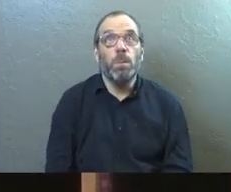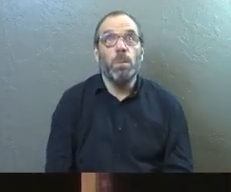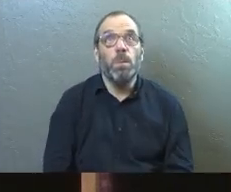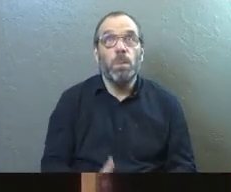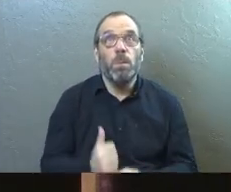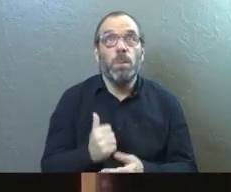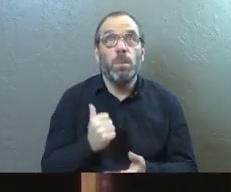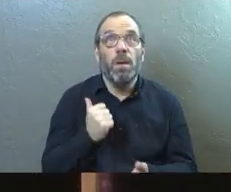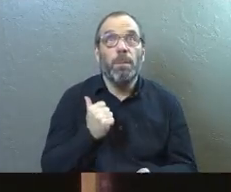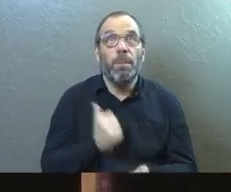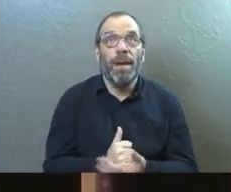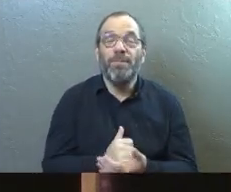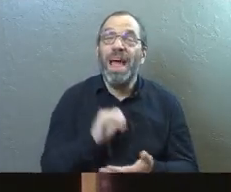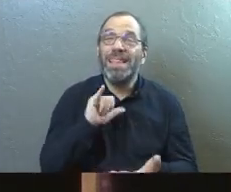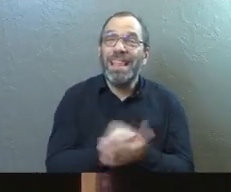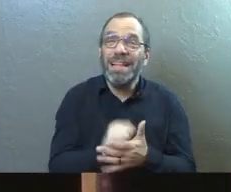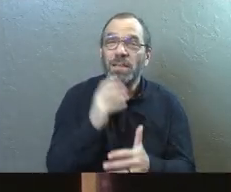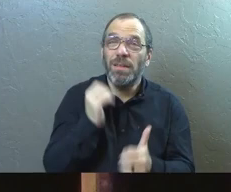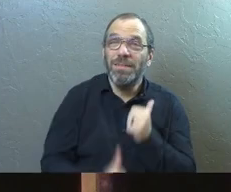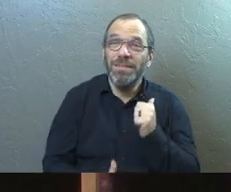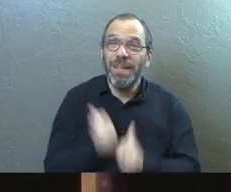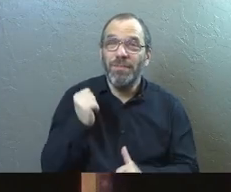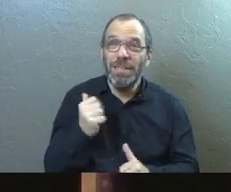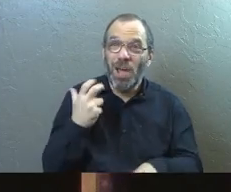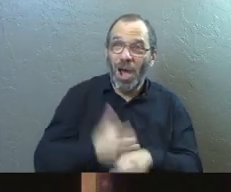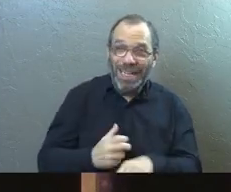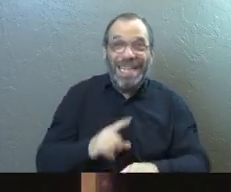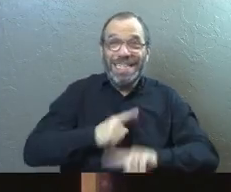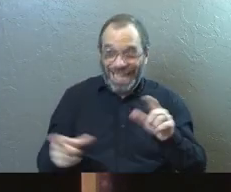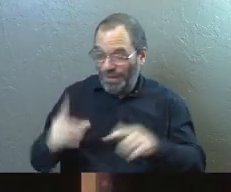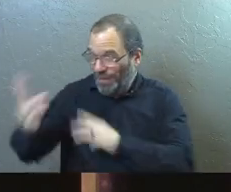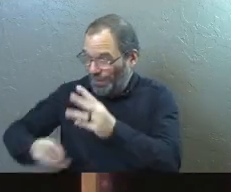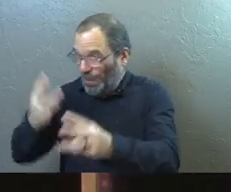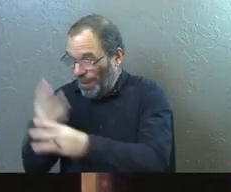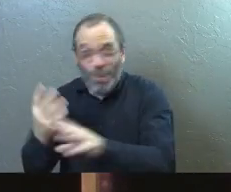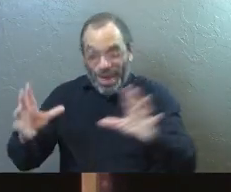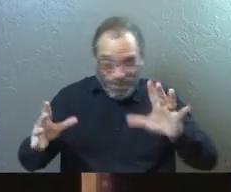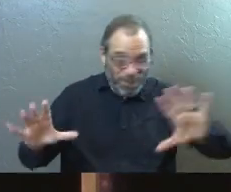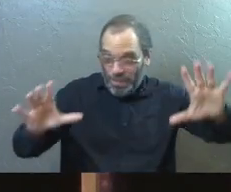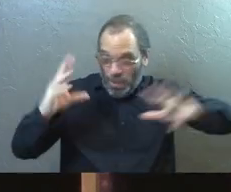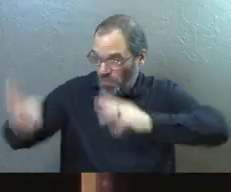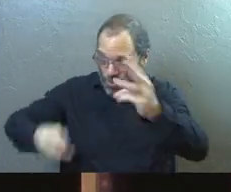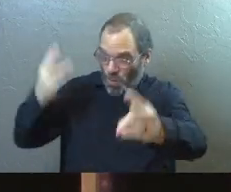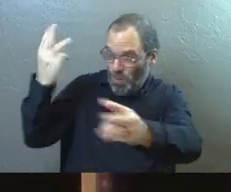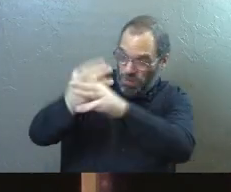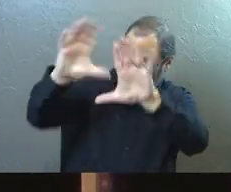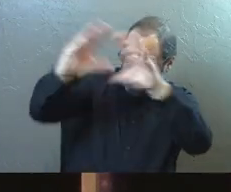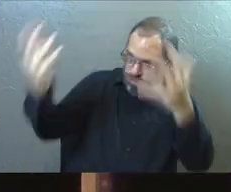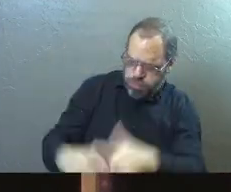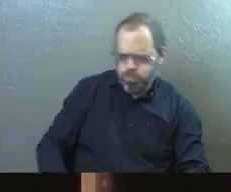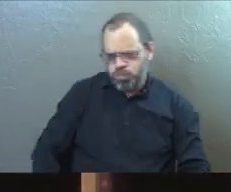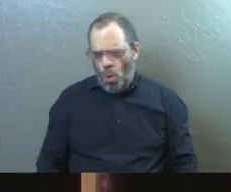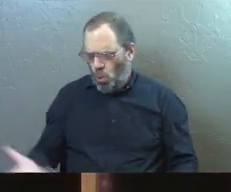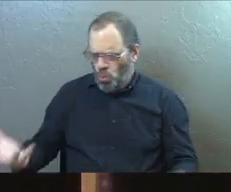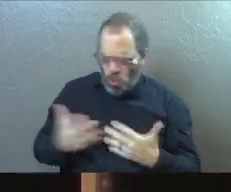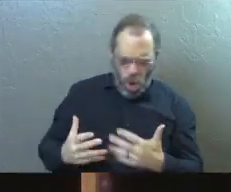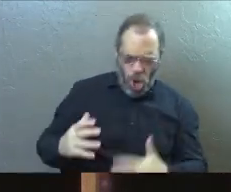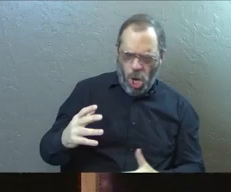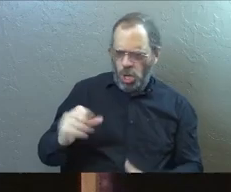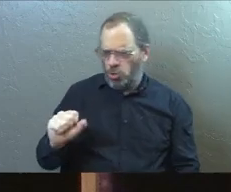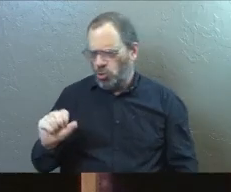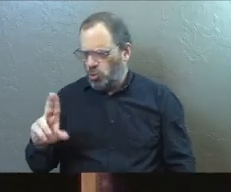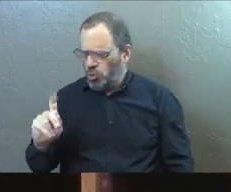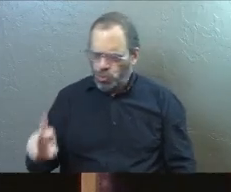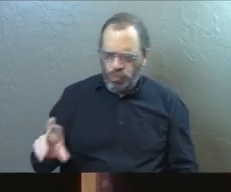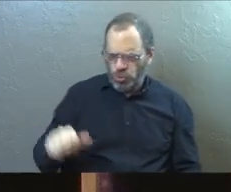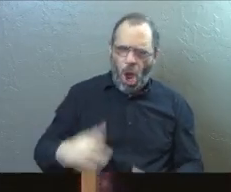it matters. And that's where it's toughest. It's so different from the world, right? Like, the world comes in and says, we want a superstar